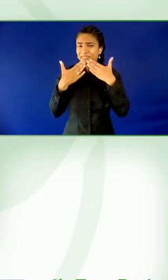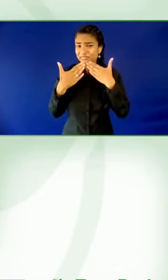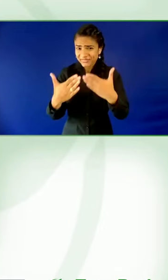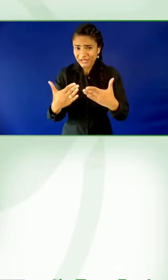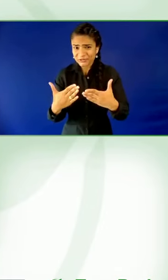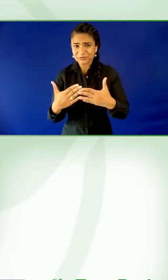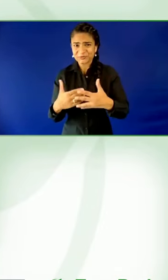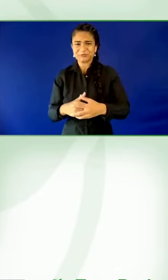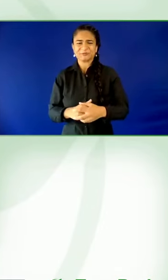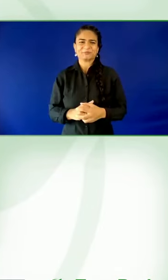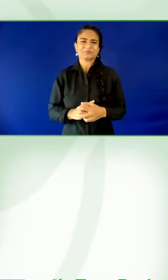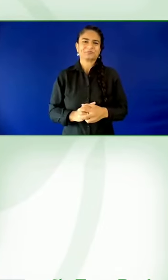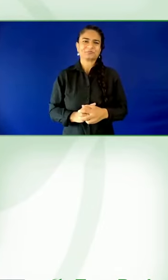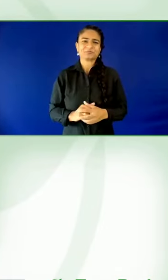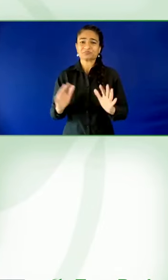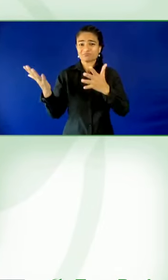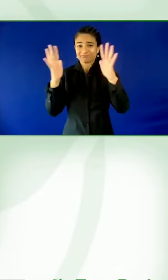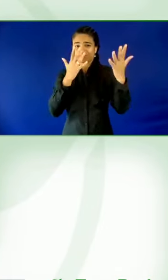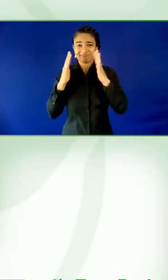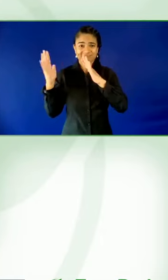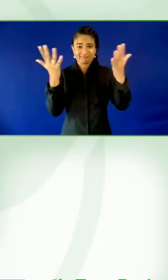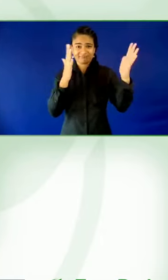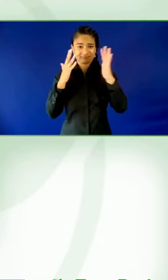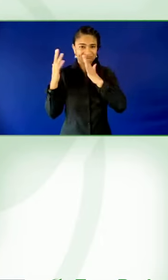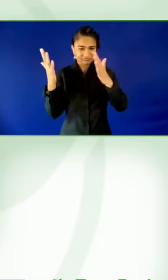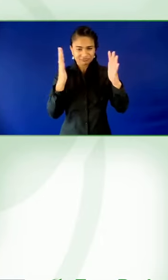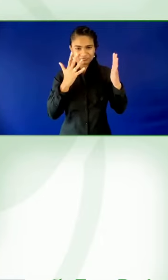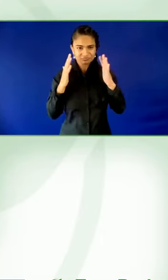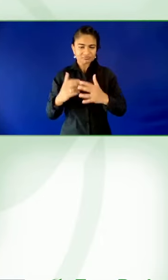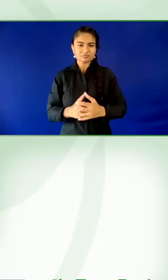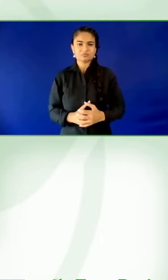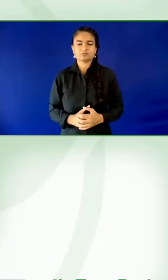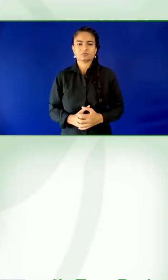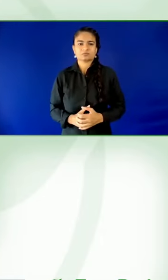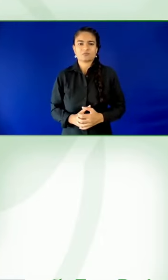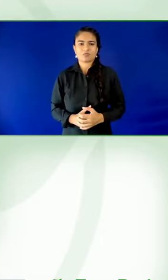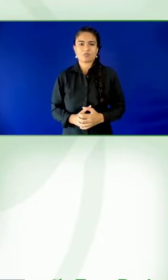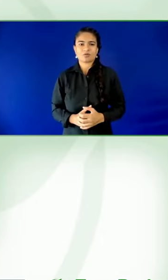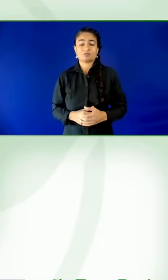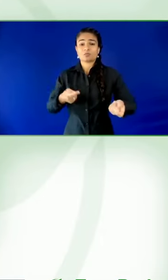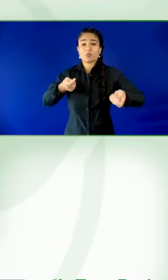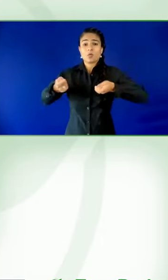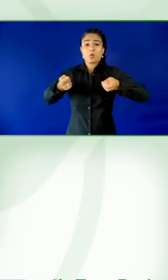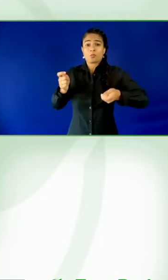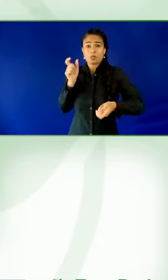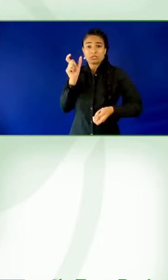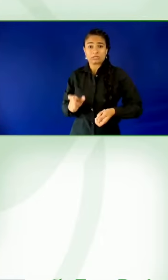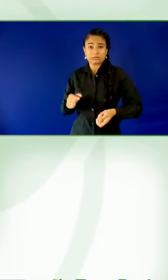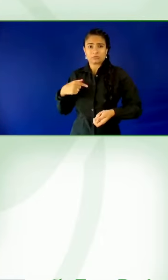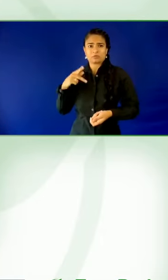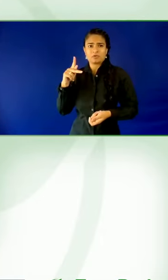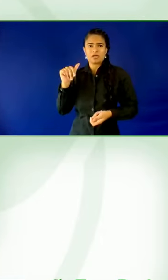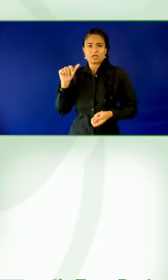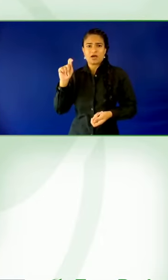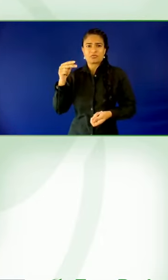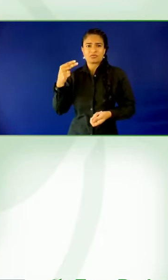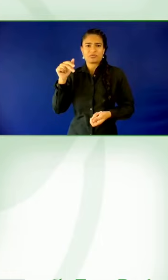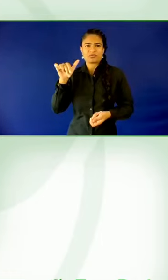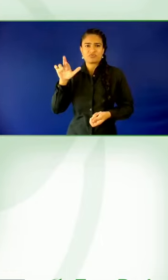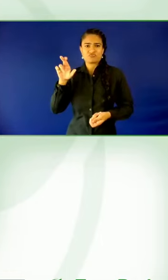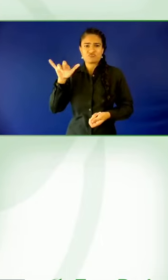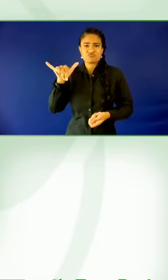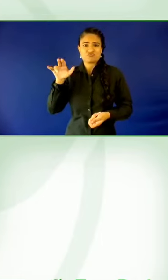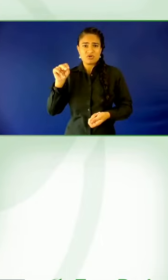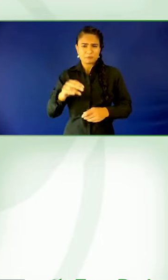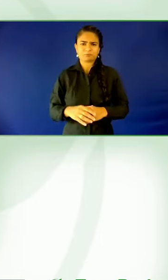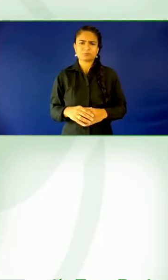there. It's the first time we've heard value in this presentation and thinking about the commercial value of disabled